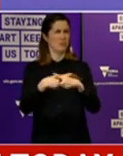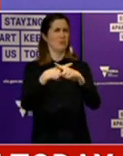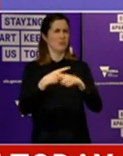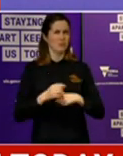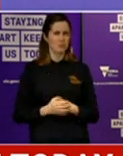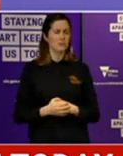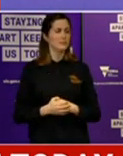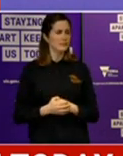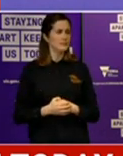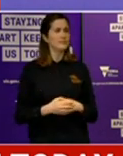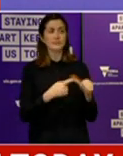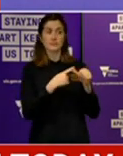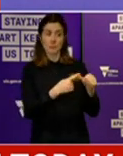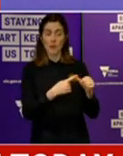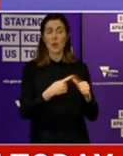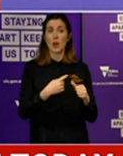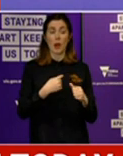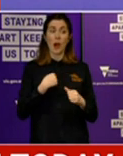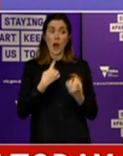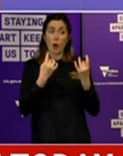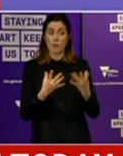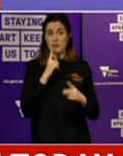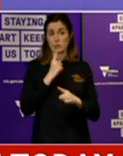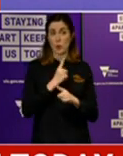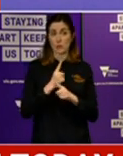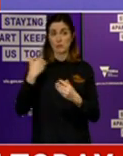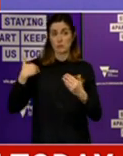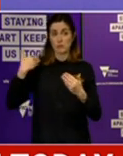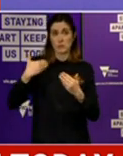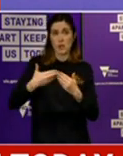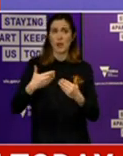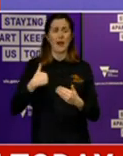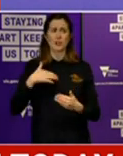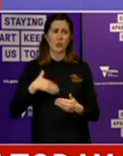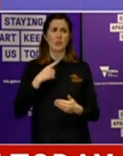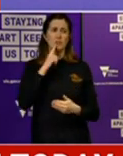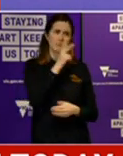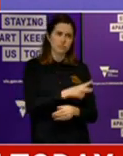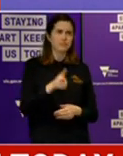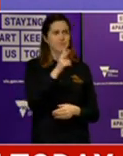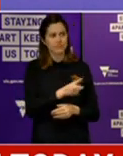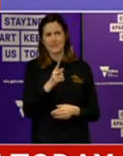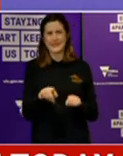gone to these matters in some detail, and I don't particularly want to be laboring the point. But